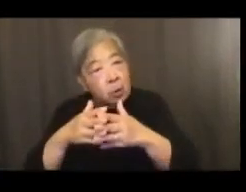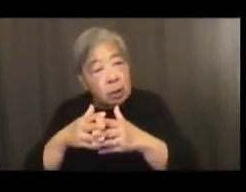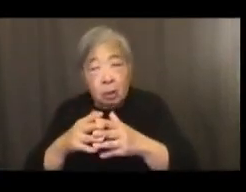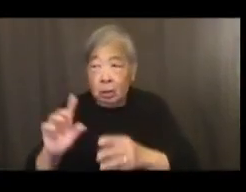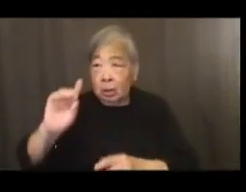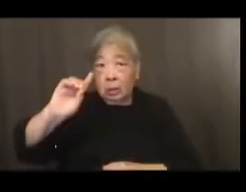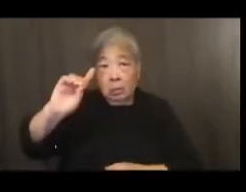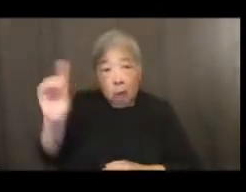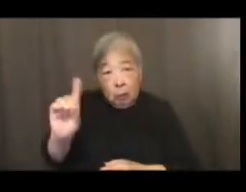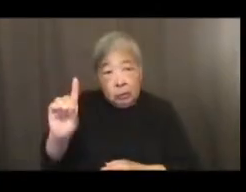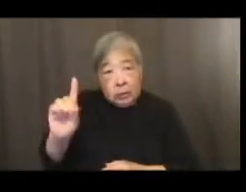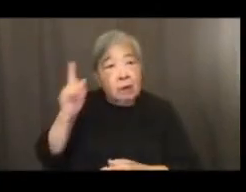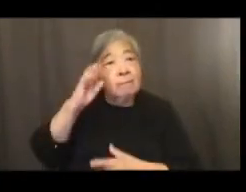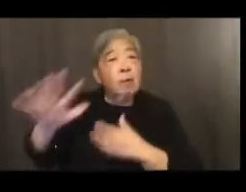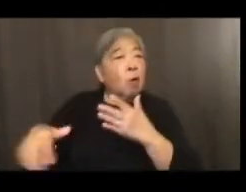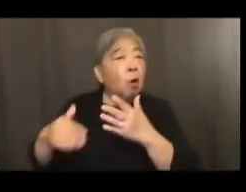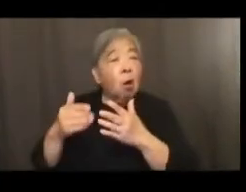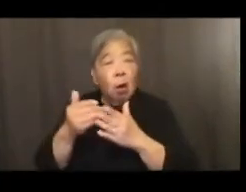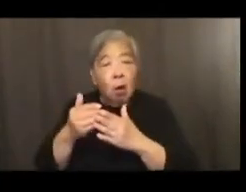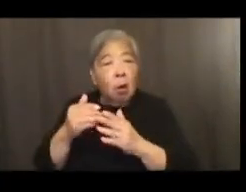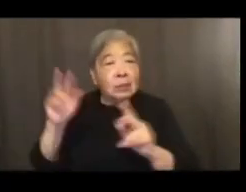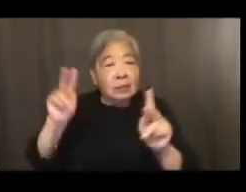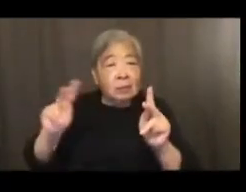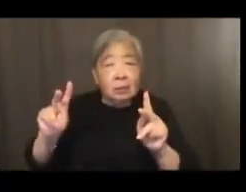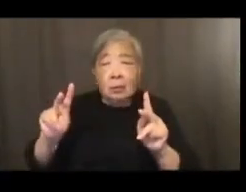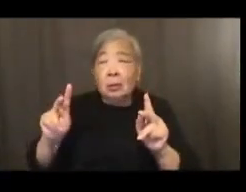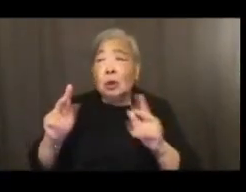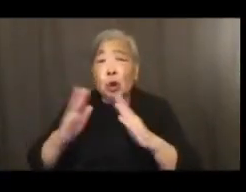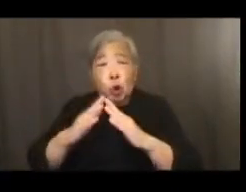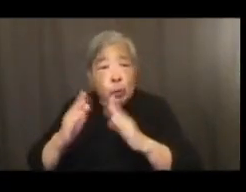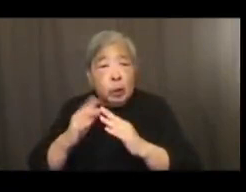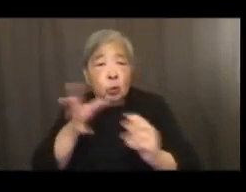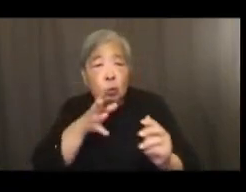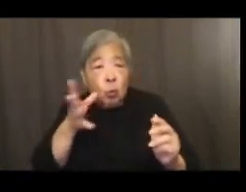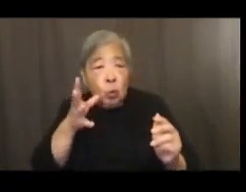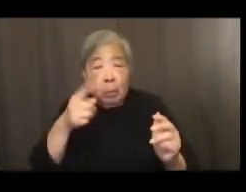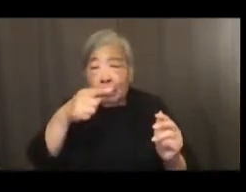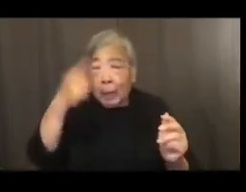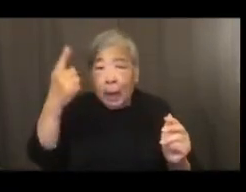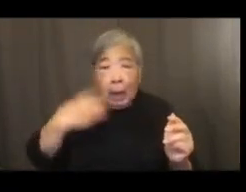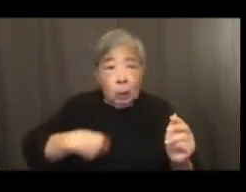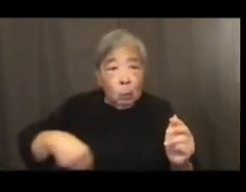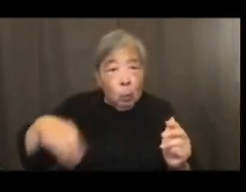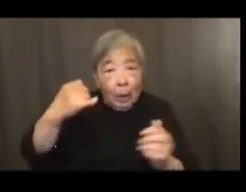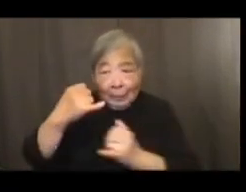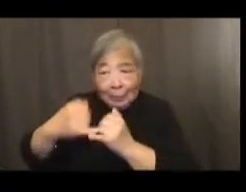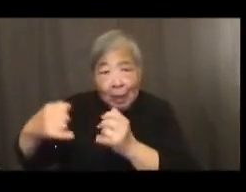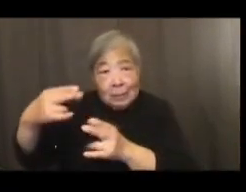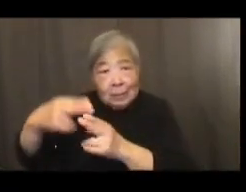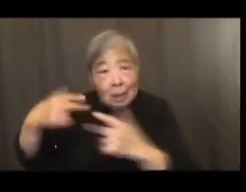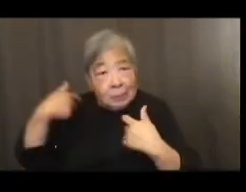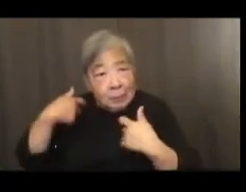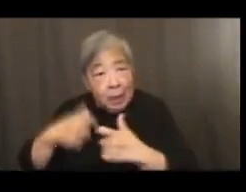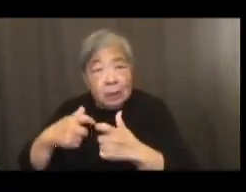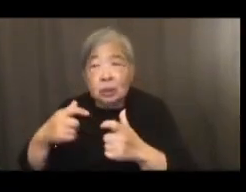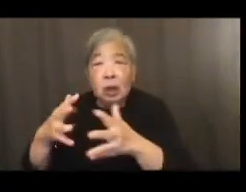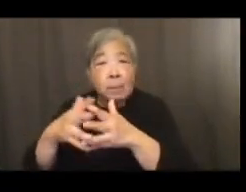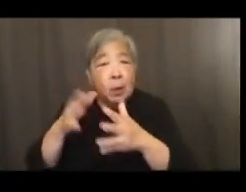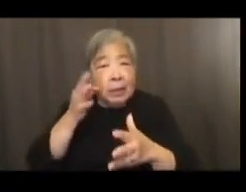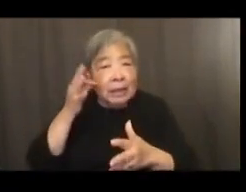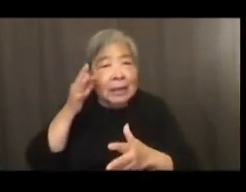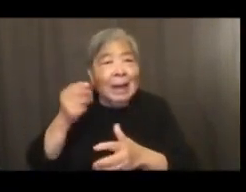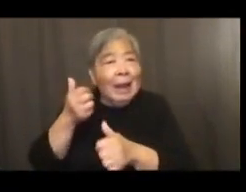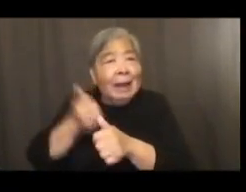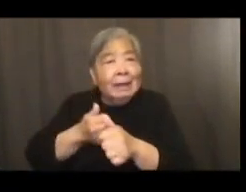citizens, urban and rural, black and white, Spanish surname, American Indian, and every minority